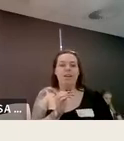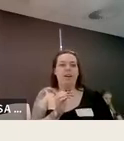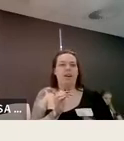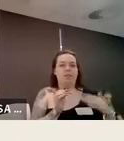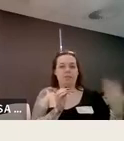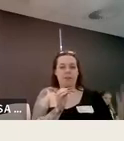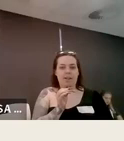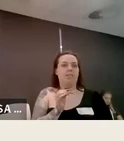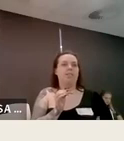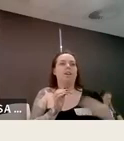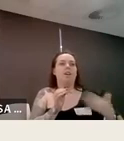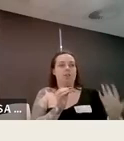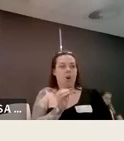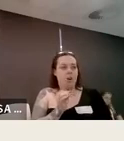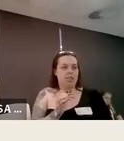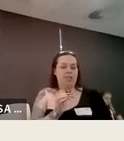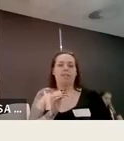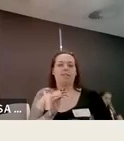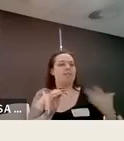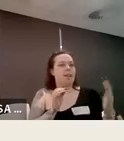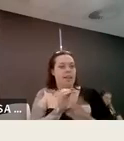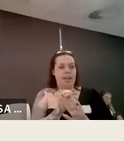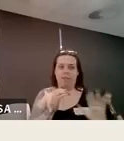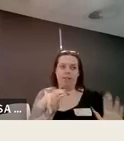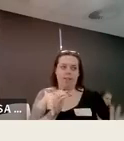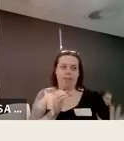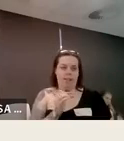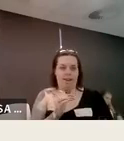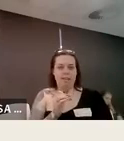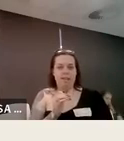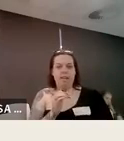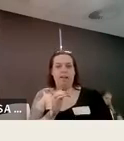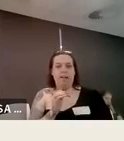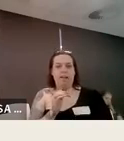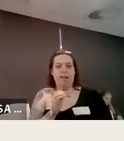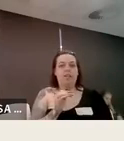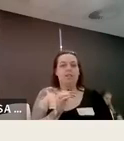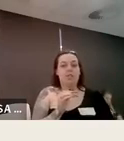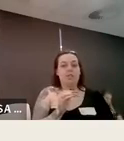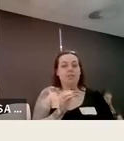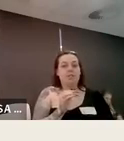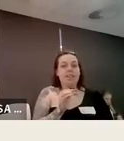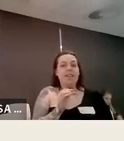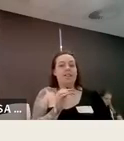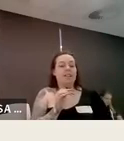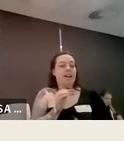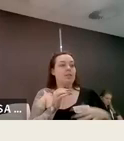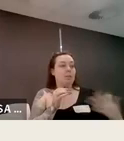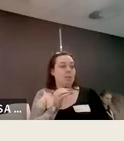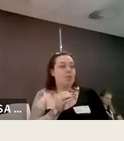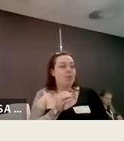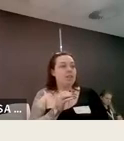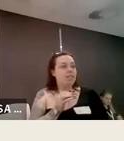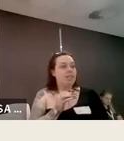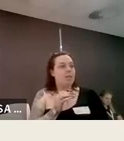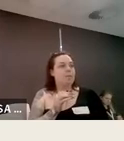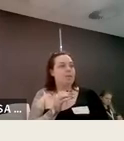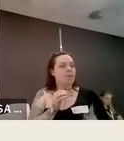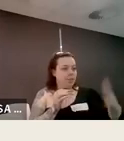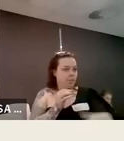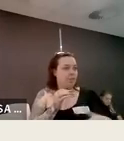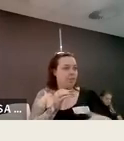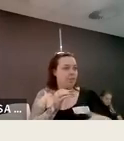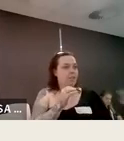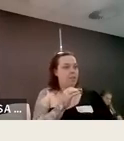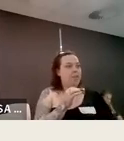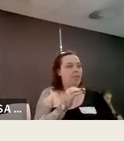an example uh friends doctors everything like that uh tertiary institutions then get a larger group of students